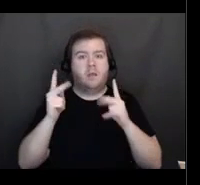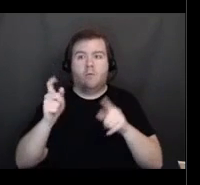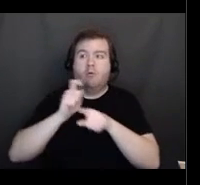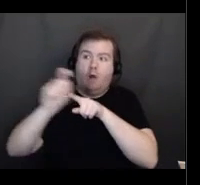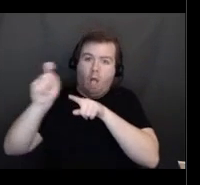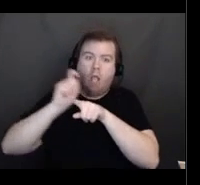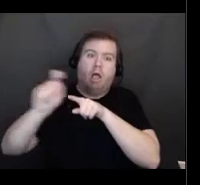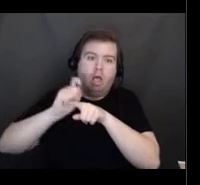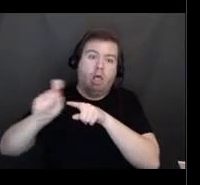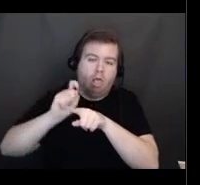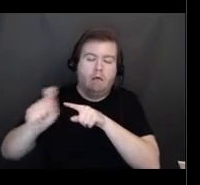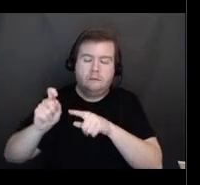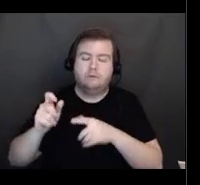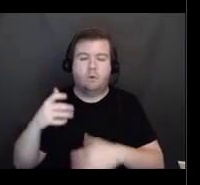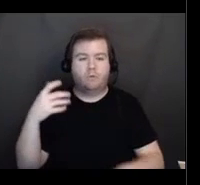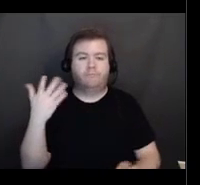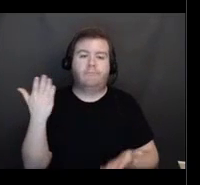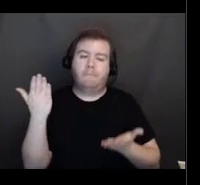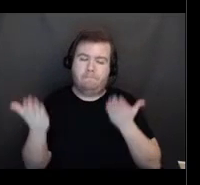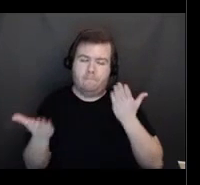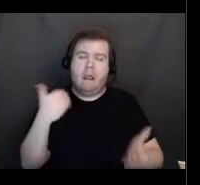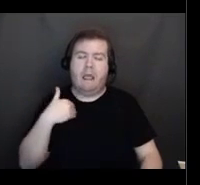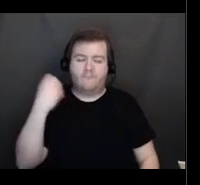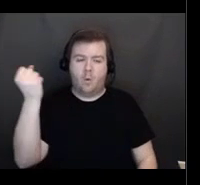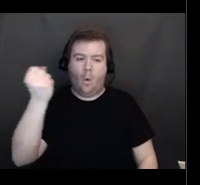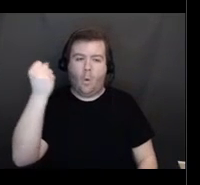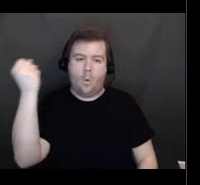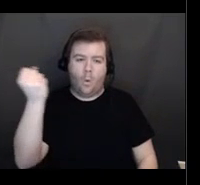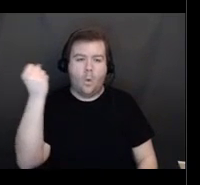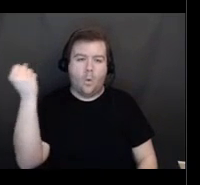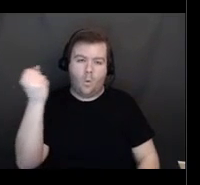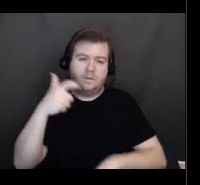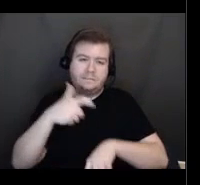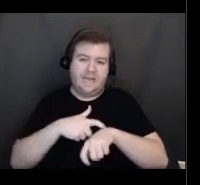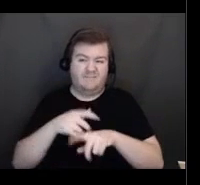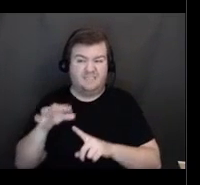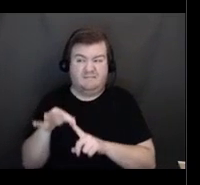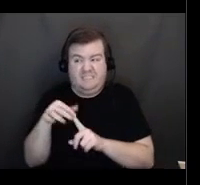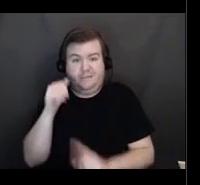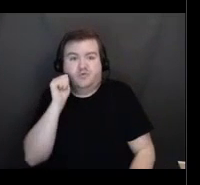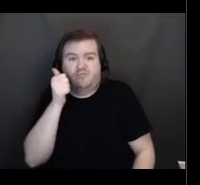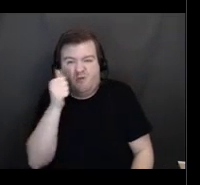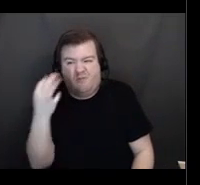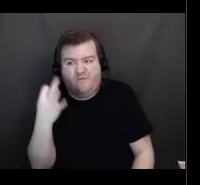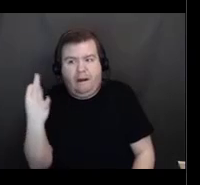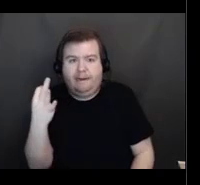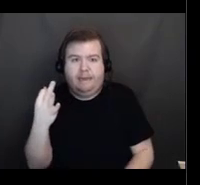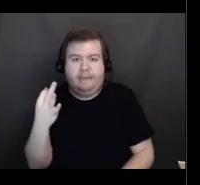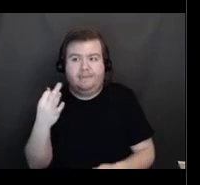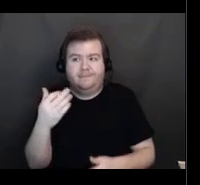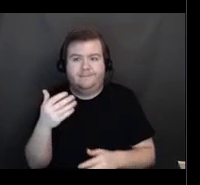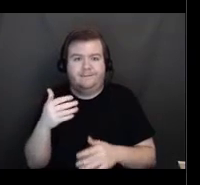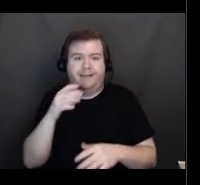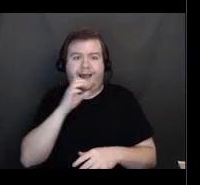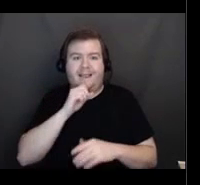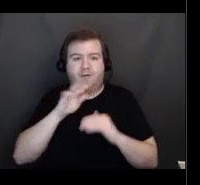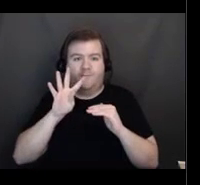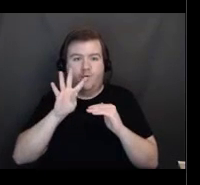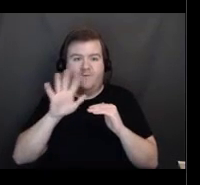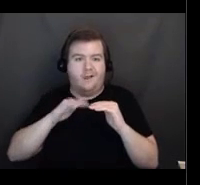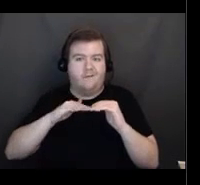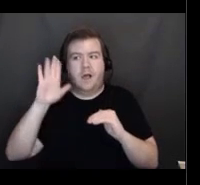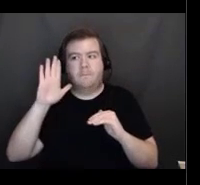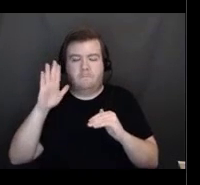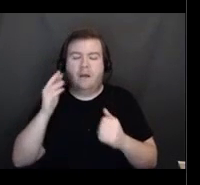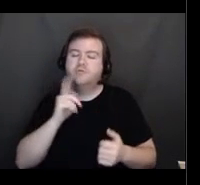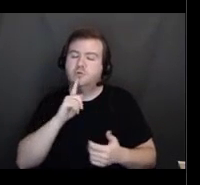eligibility is expanding on Friday. So I bet you there will be a whole whole lot of folks waiting Friday on the phone. So the folks